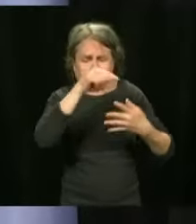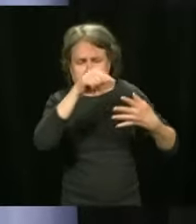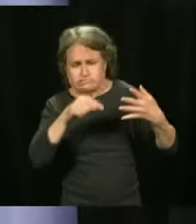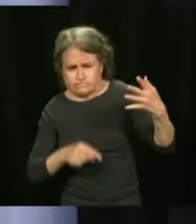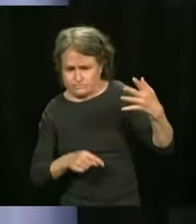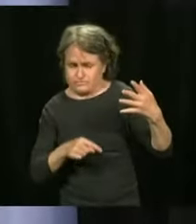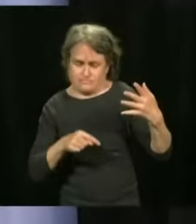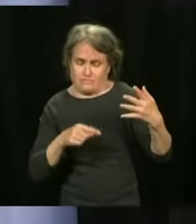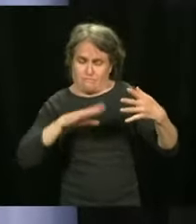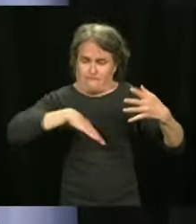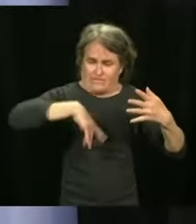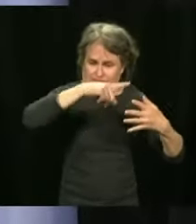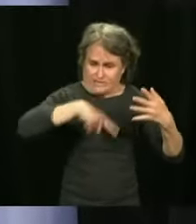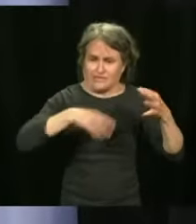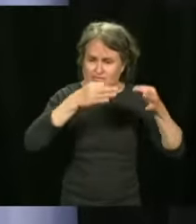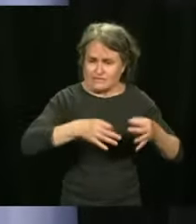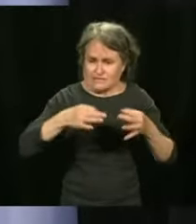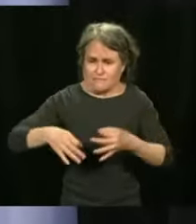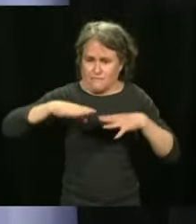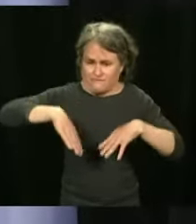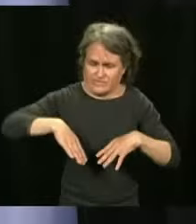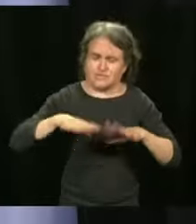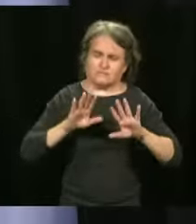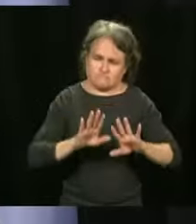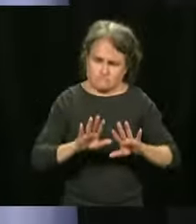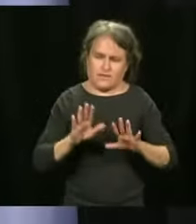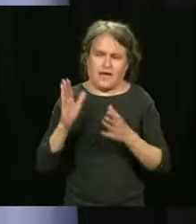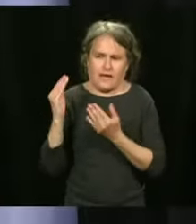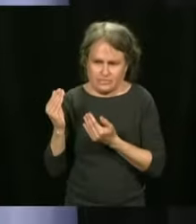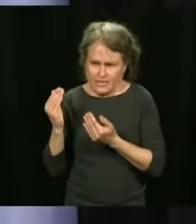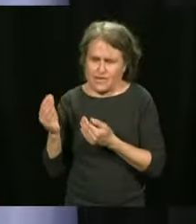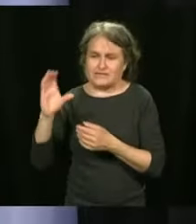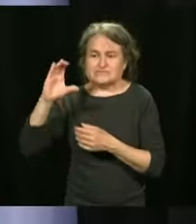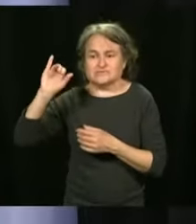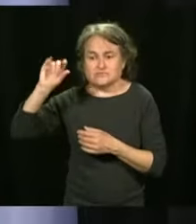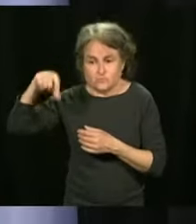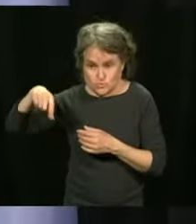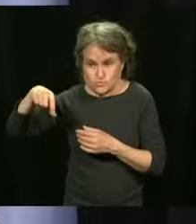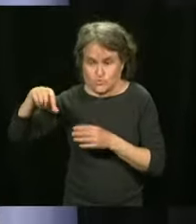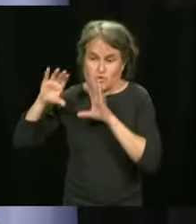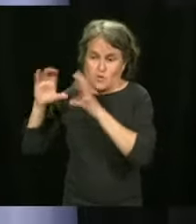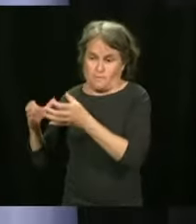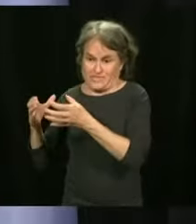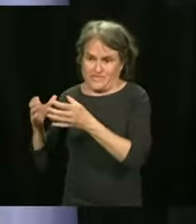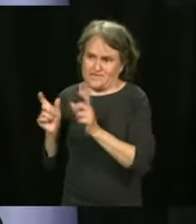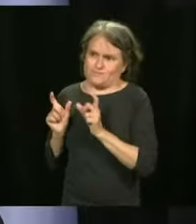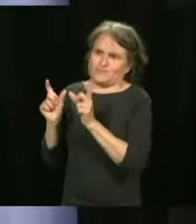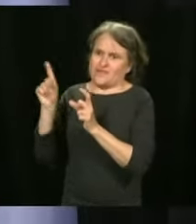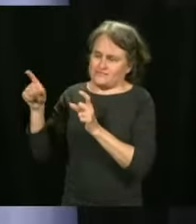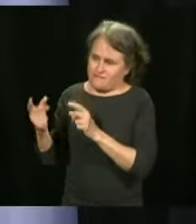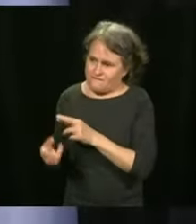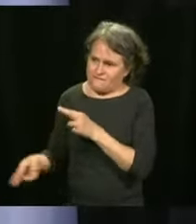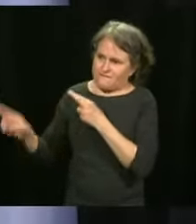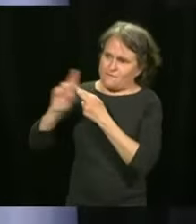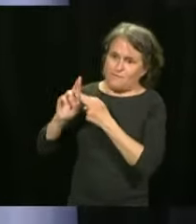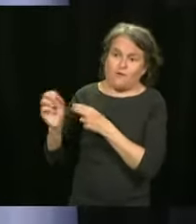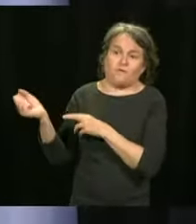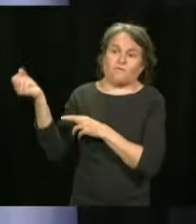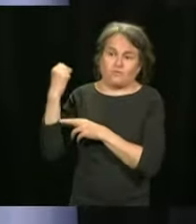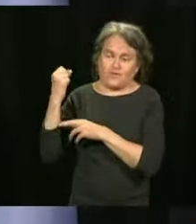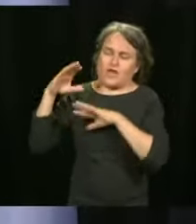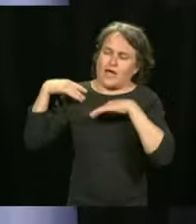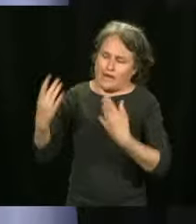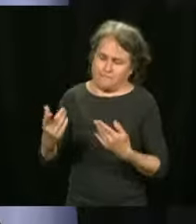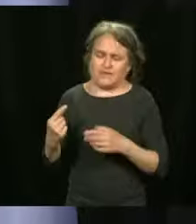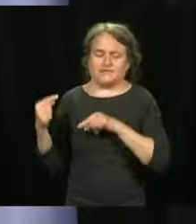that once we're ready, once we have the formal opinion from the immunization committee, we will come inform you because parents are going to be